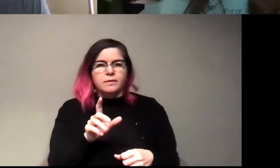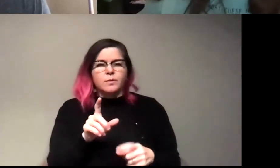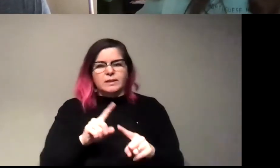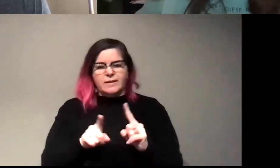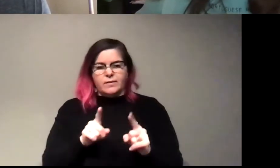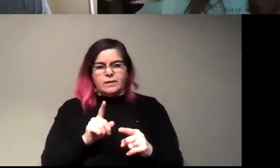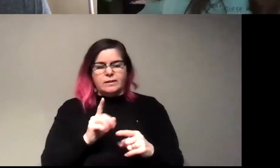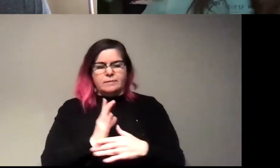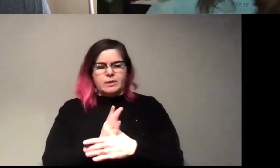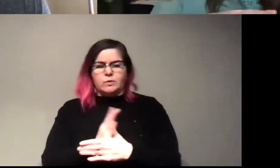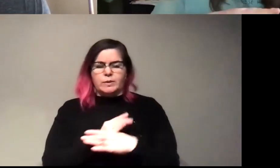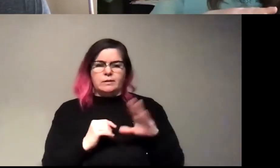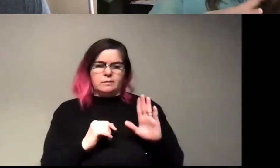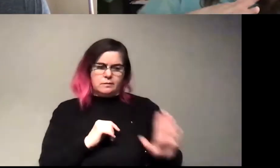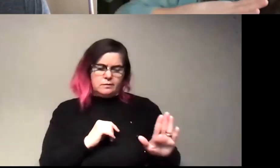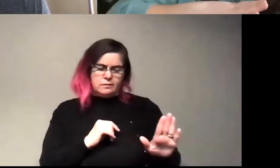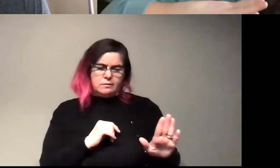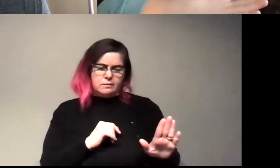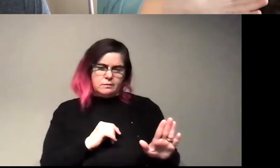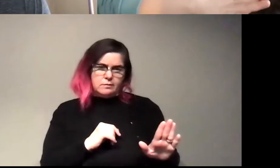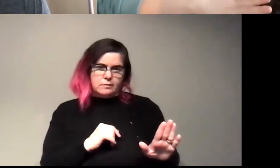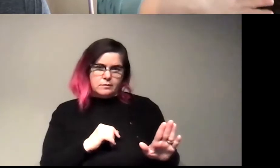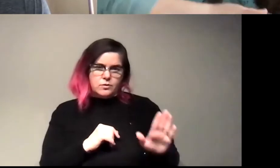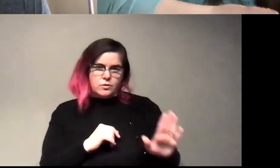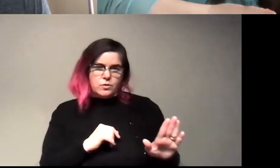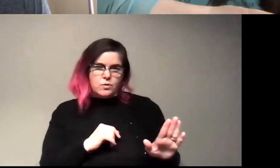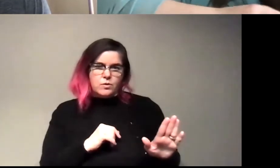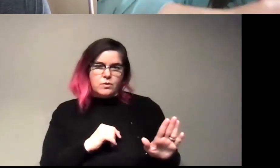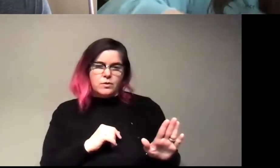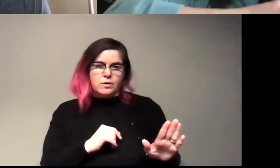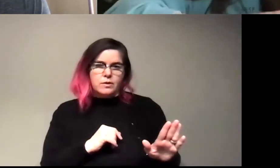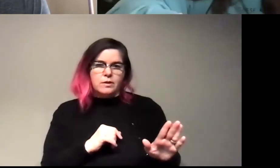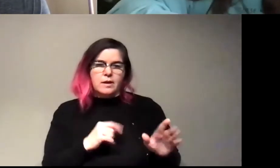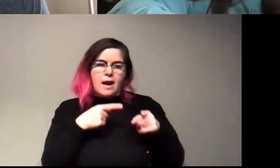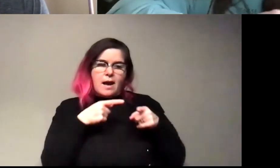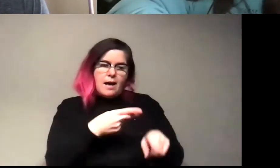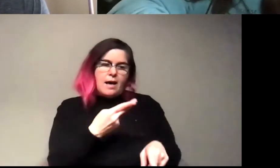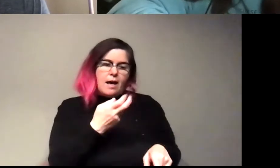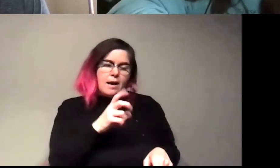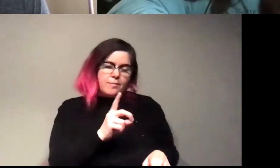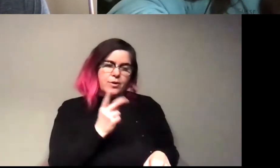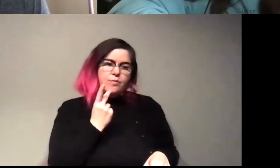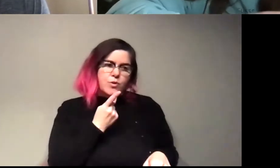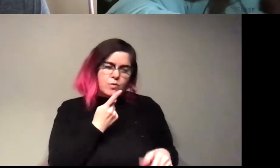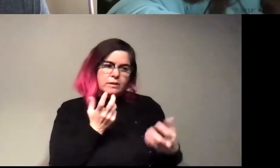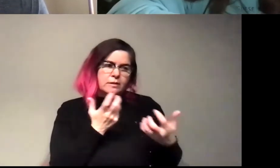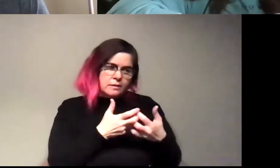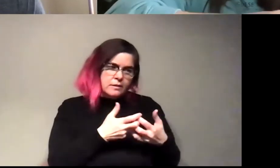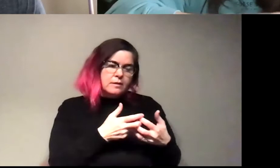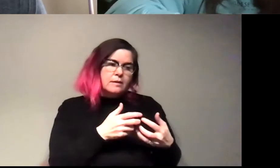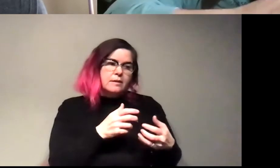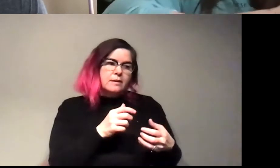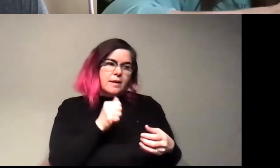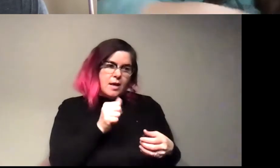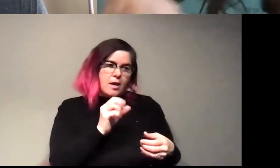between, um, what kind of like this hybrid protein meets, uh, inorganic